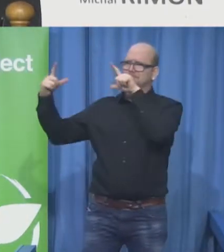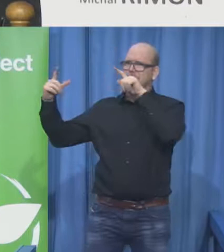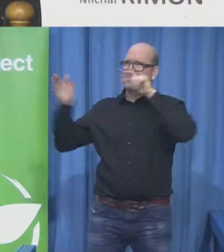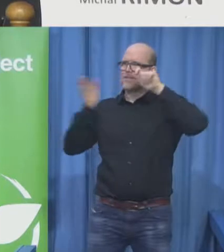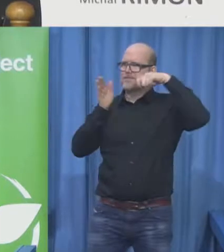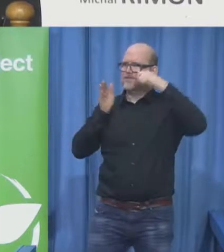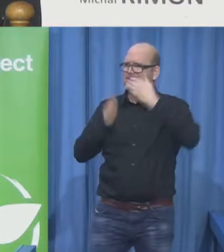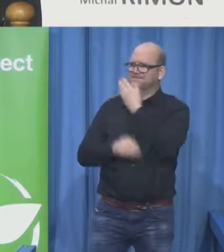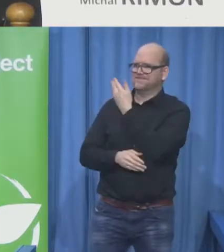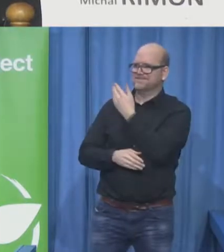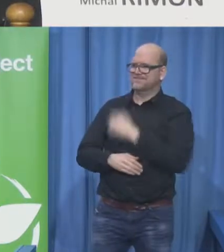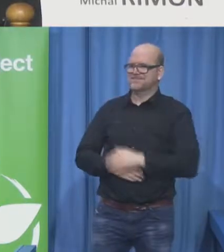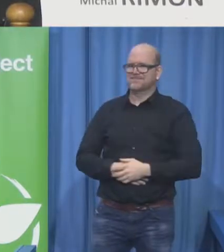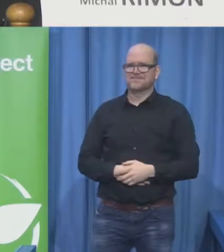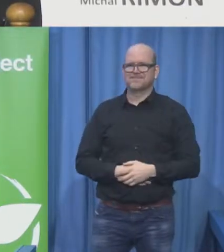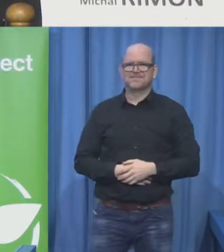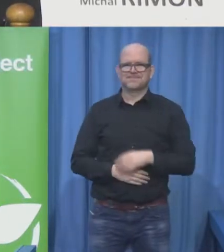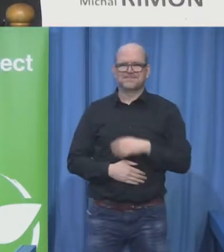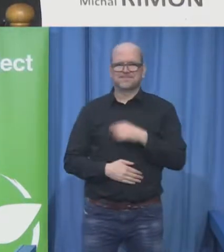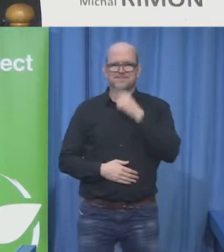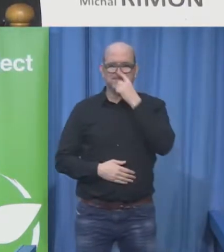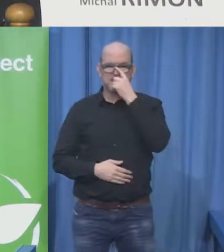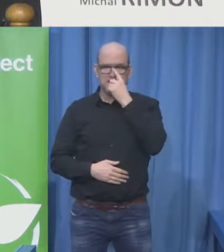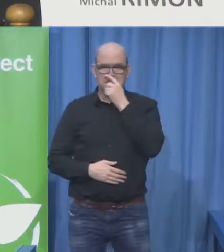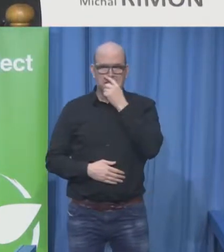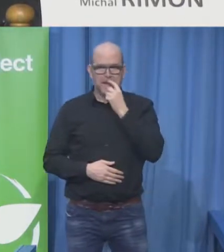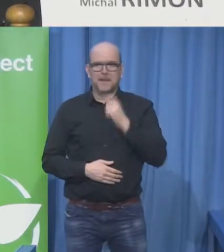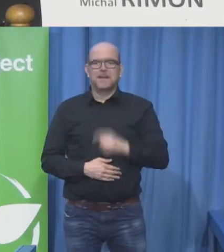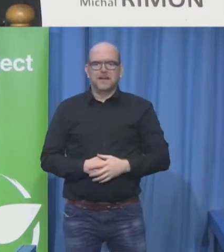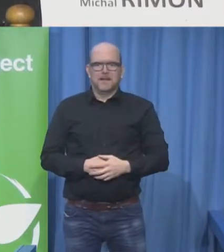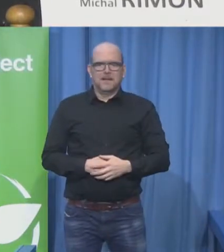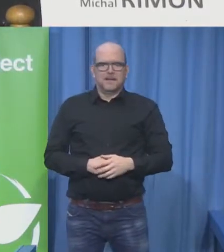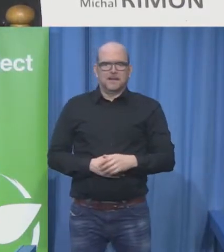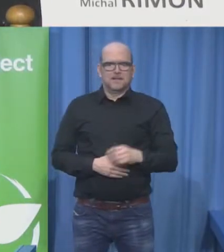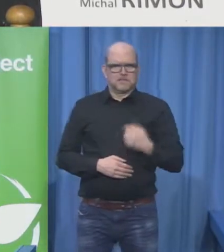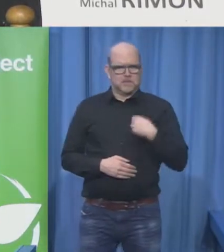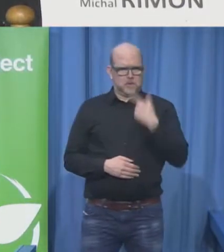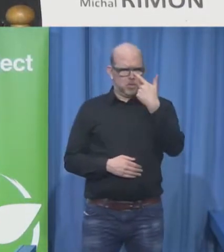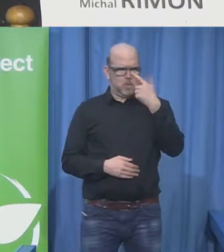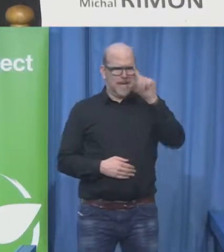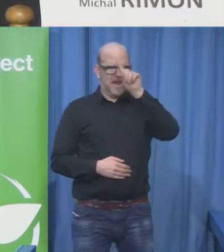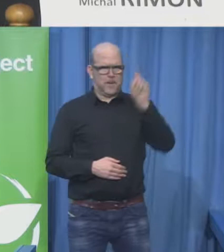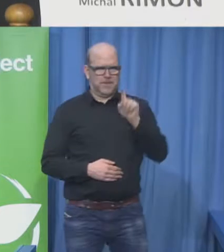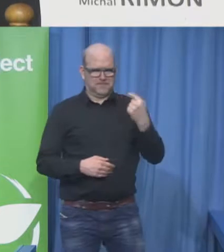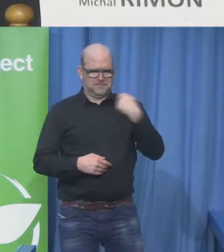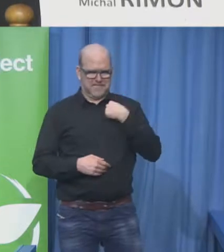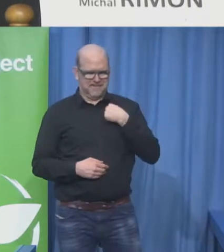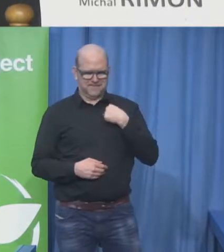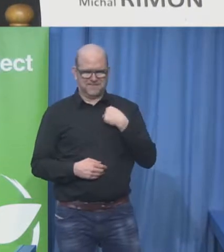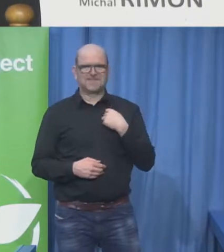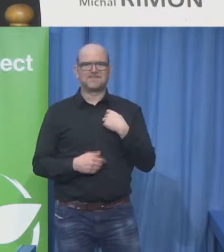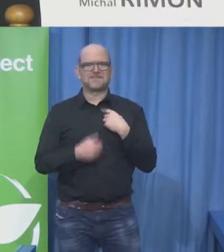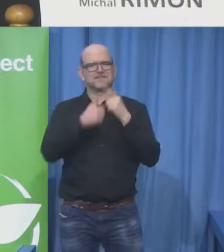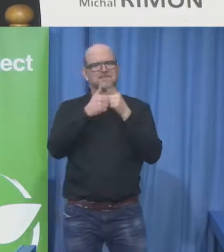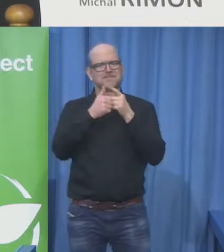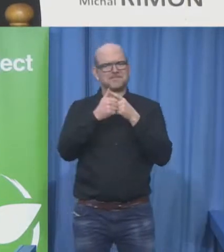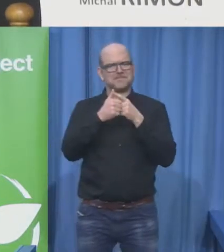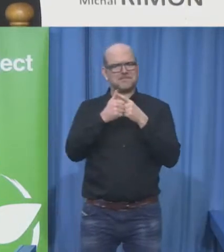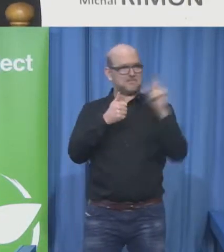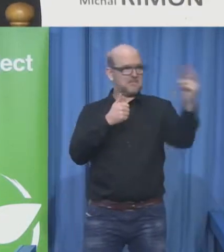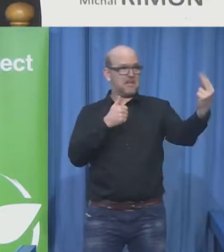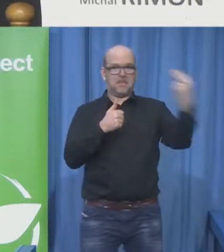so there are two questions two questions the first is what do people assume about you